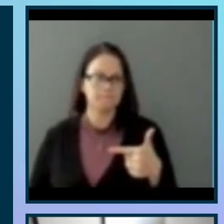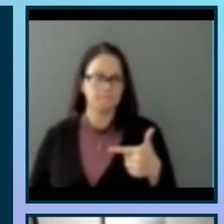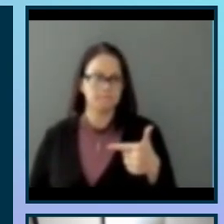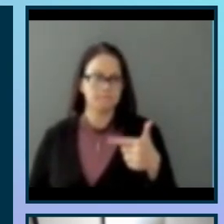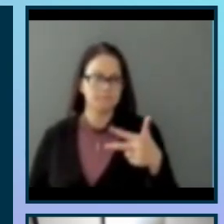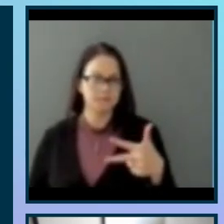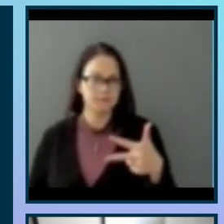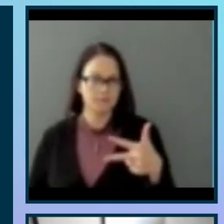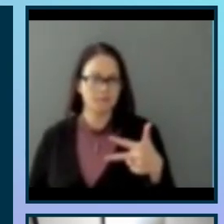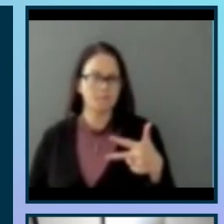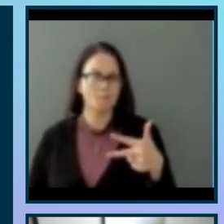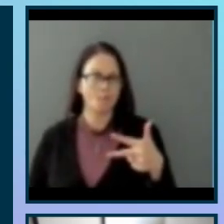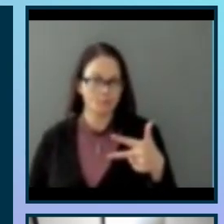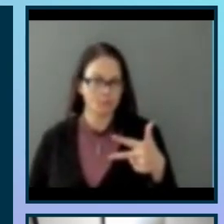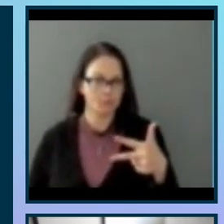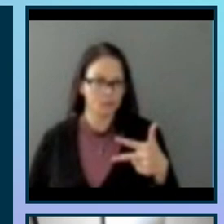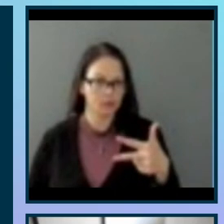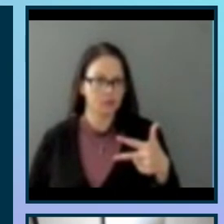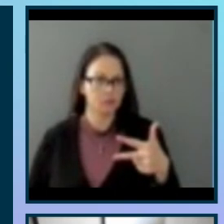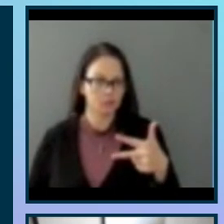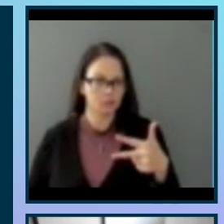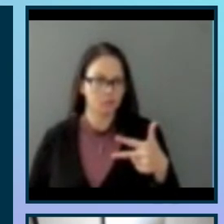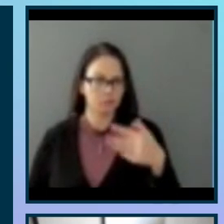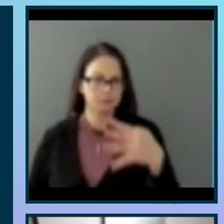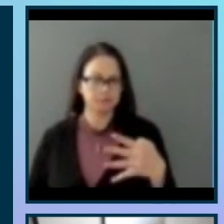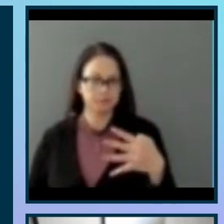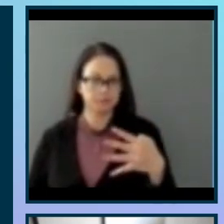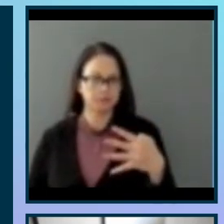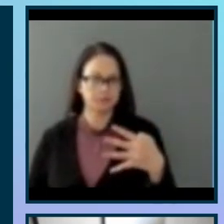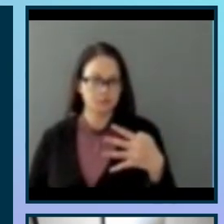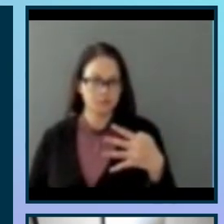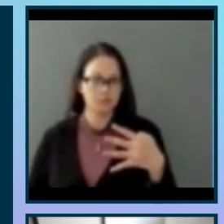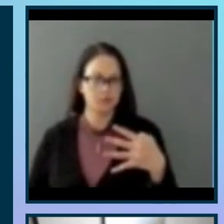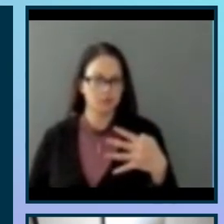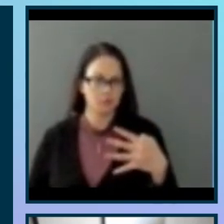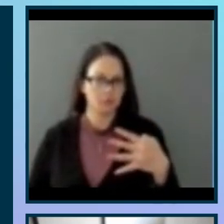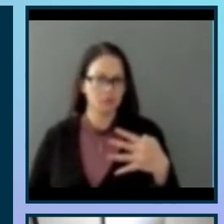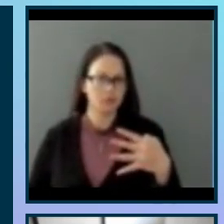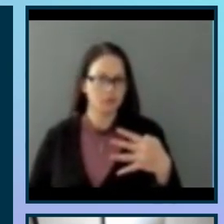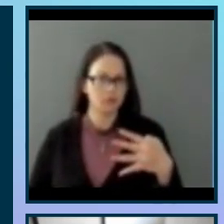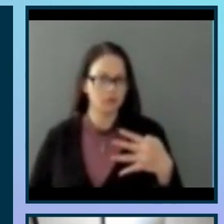Identify rows and columns. And summarize the story of the information.